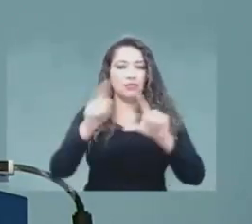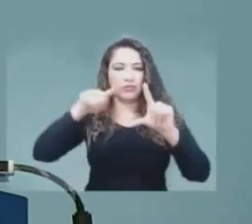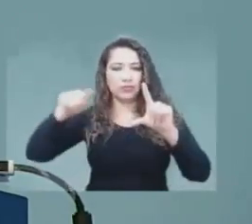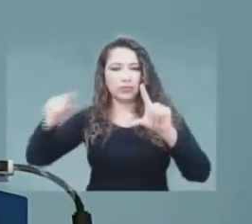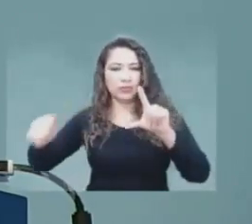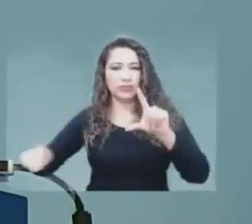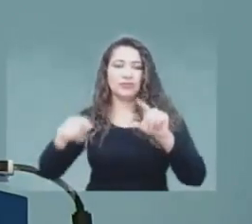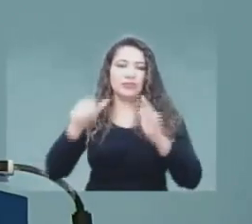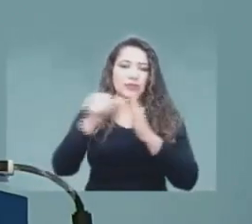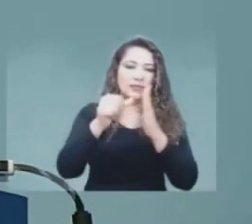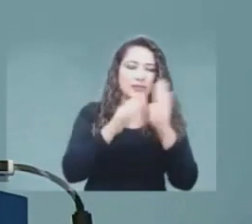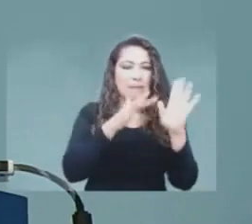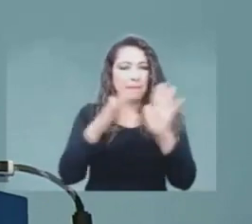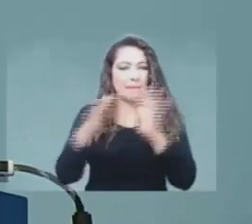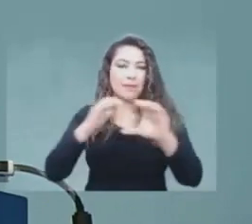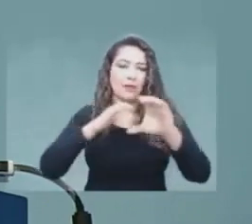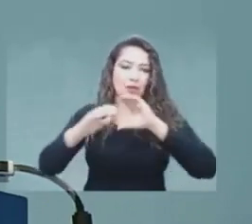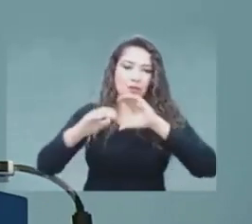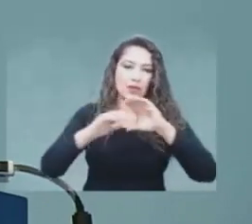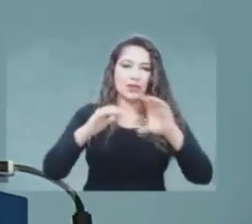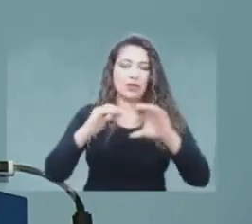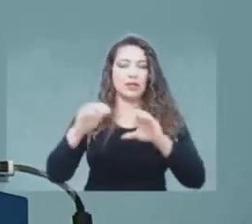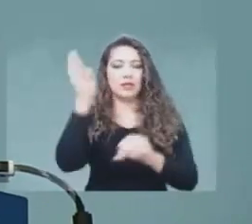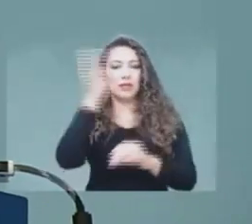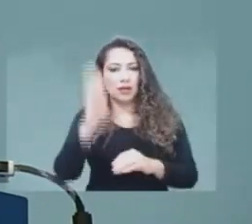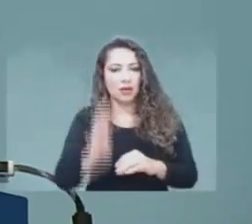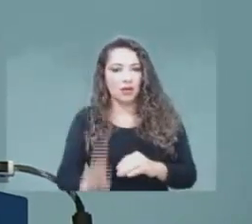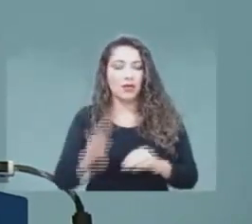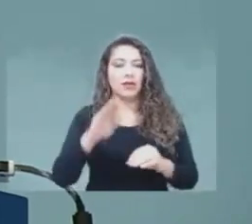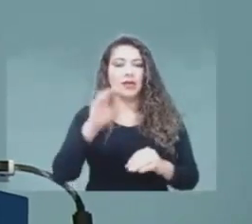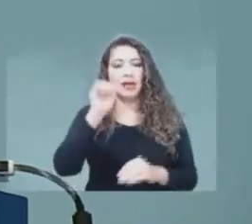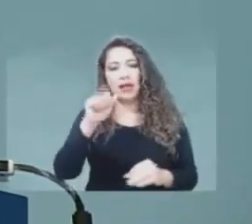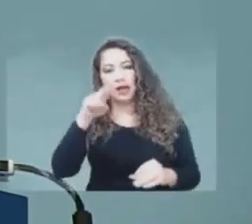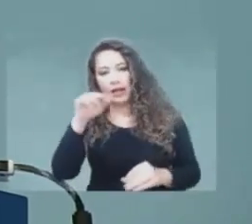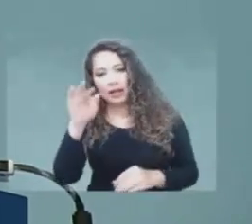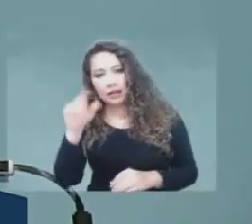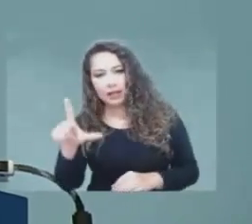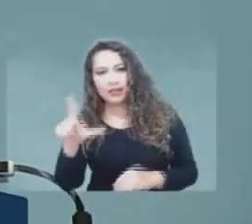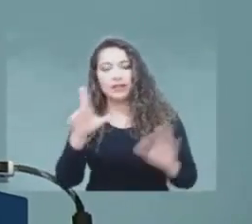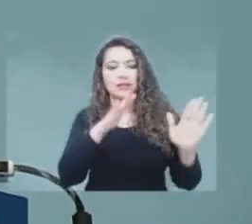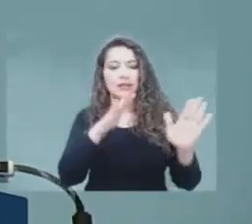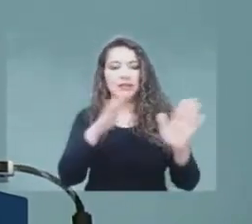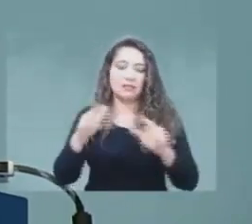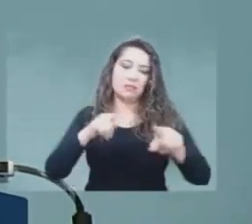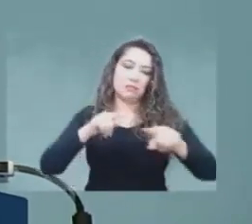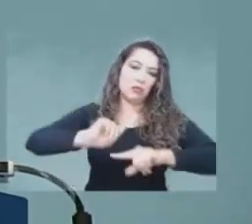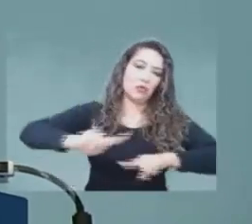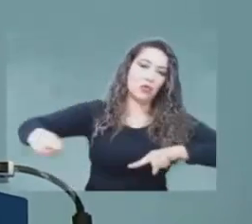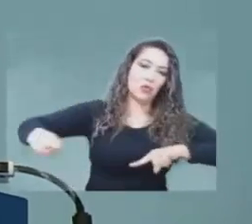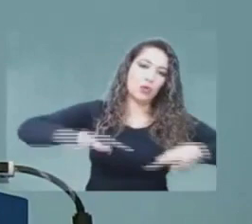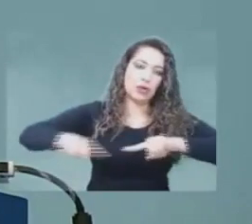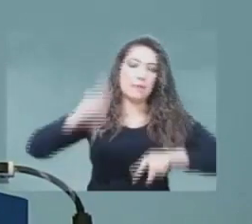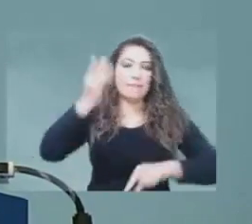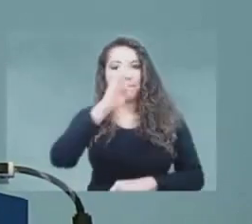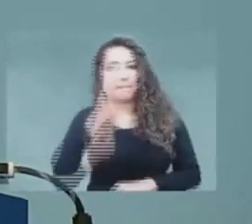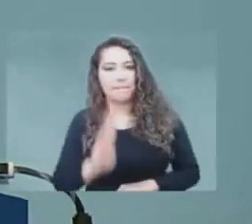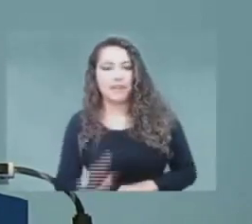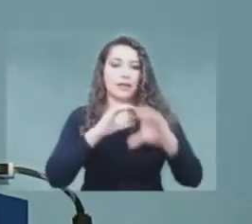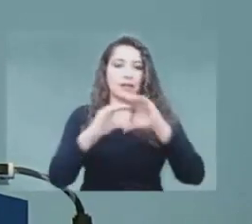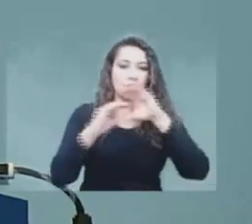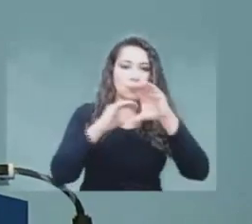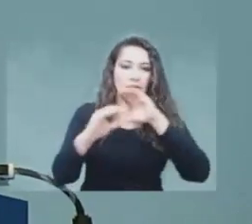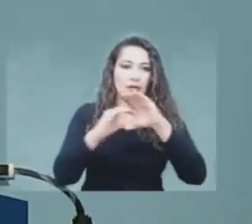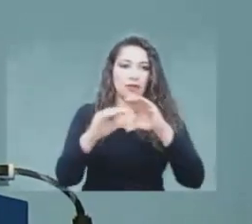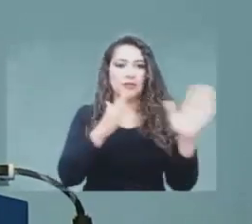Broadcasting and Regulation Agency of Brazilian Coordinator of the Brazilian Commission for